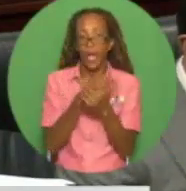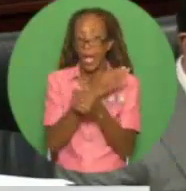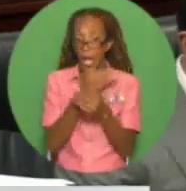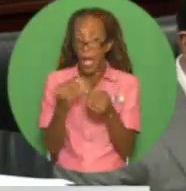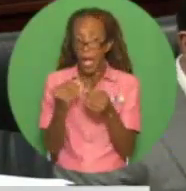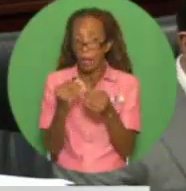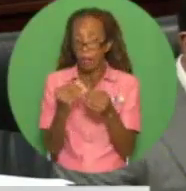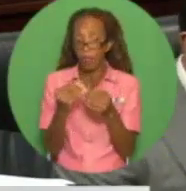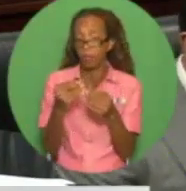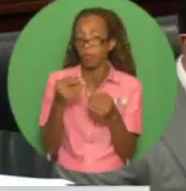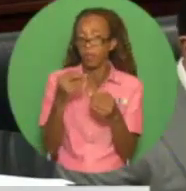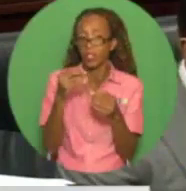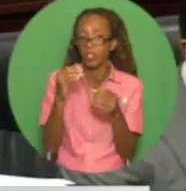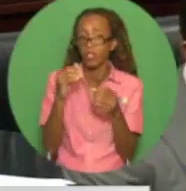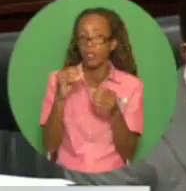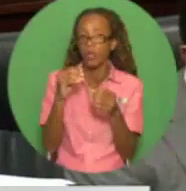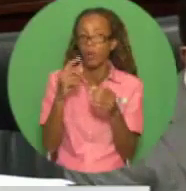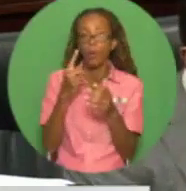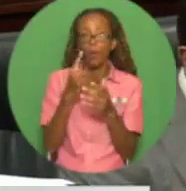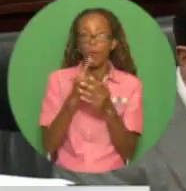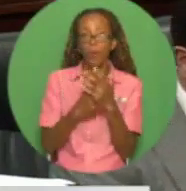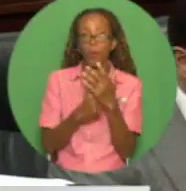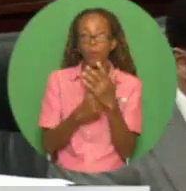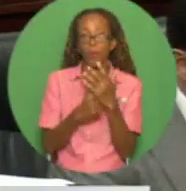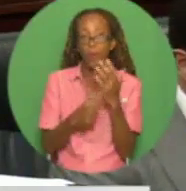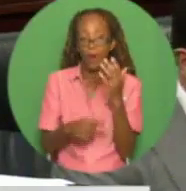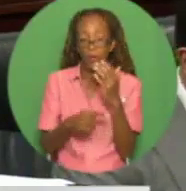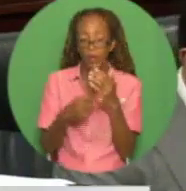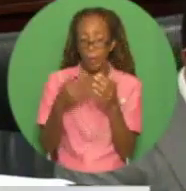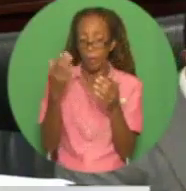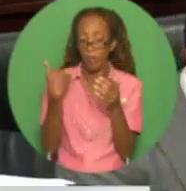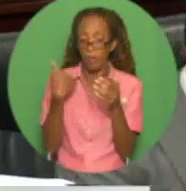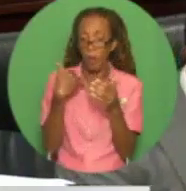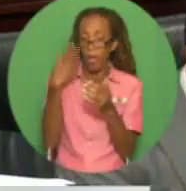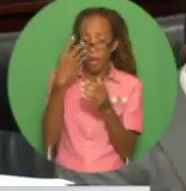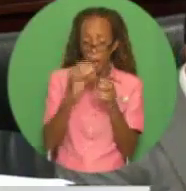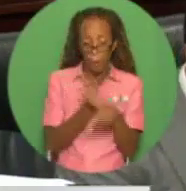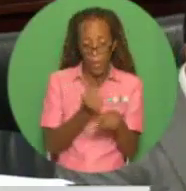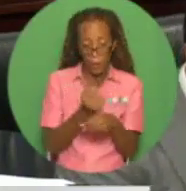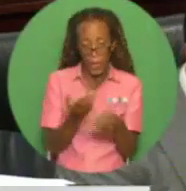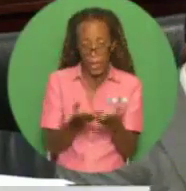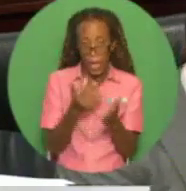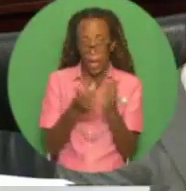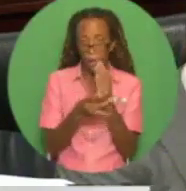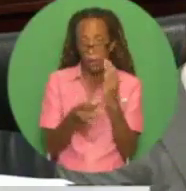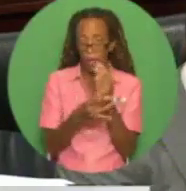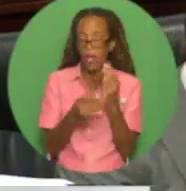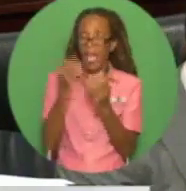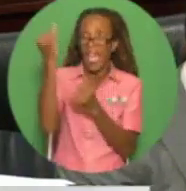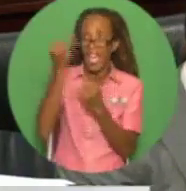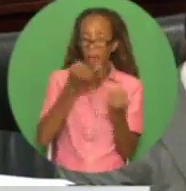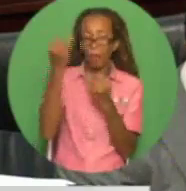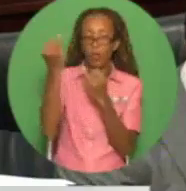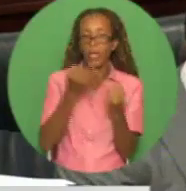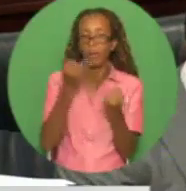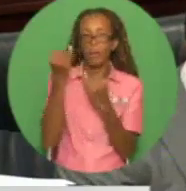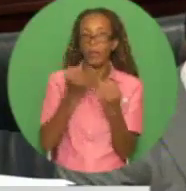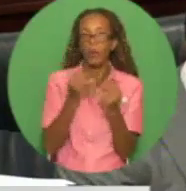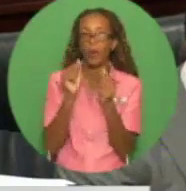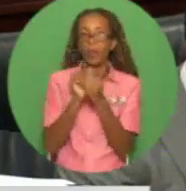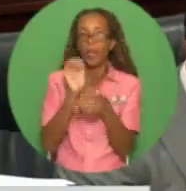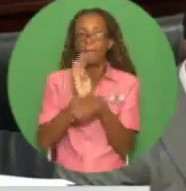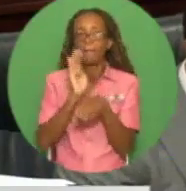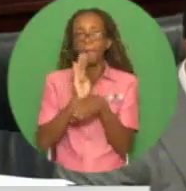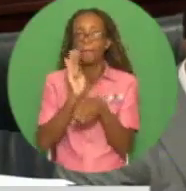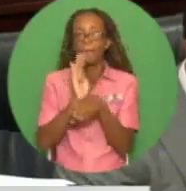by the refinery will now be imported through the establishment of a terminating business unit, and those products distributed